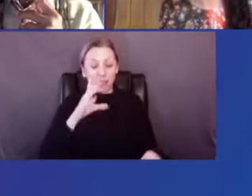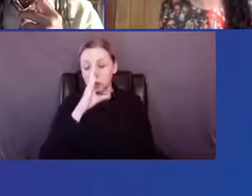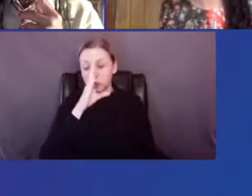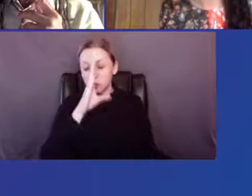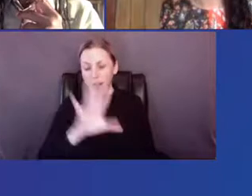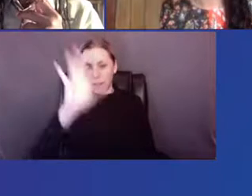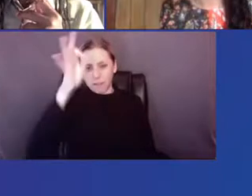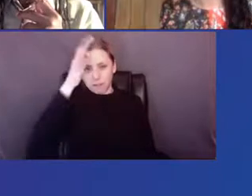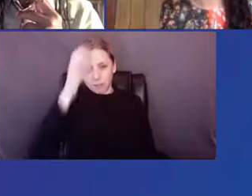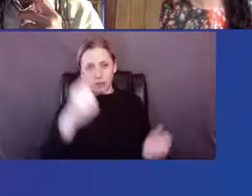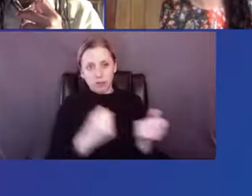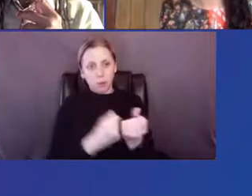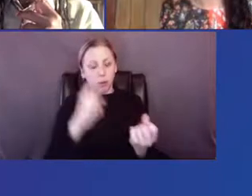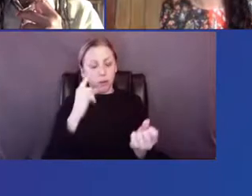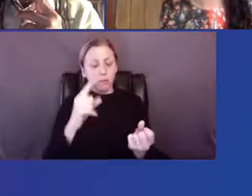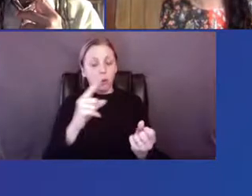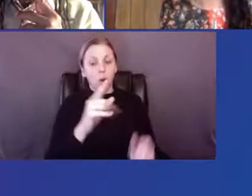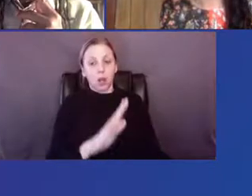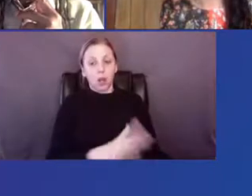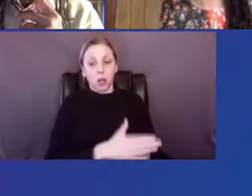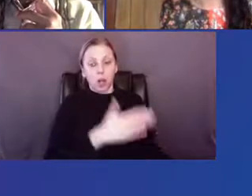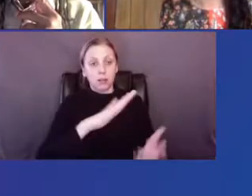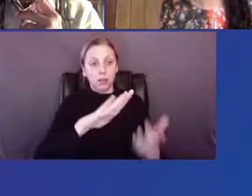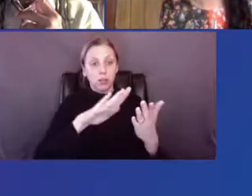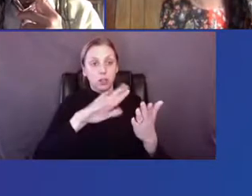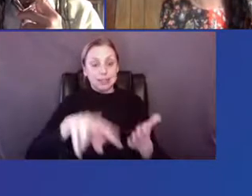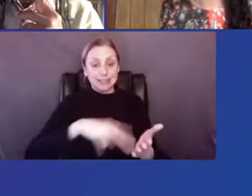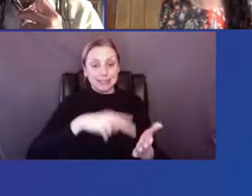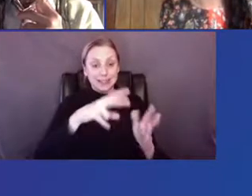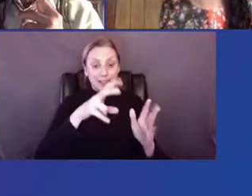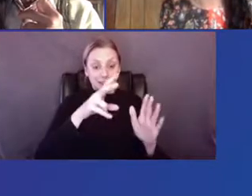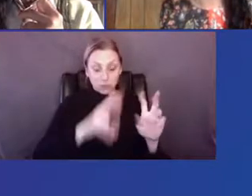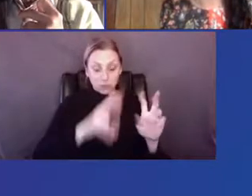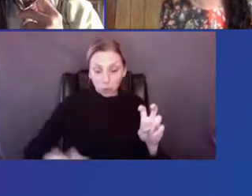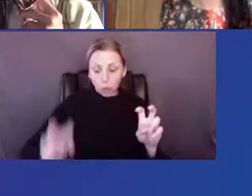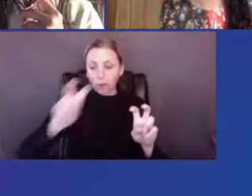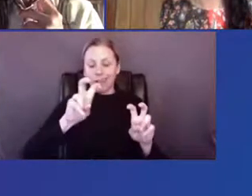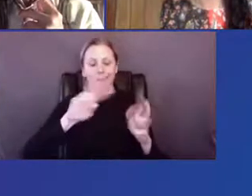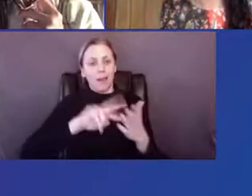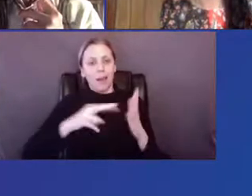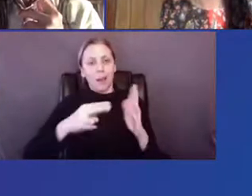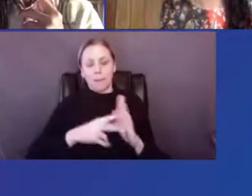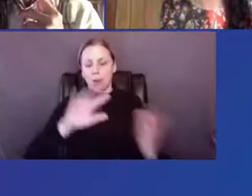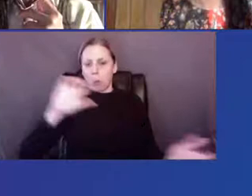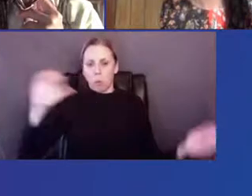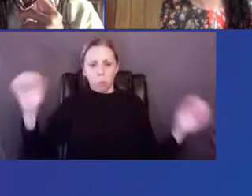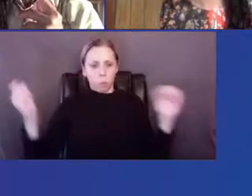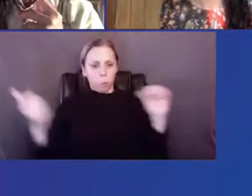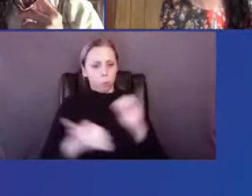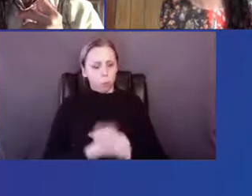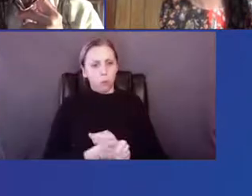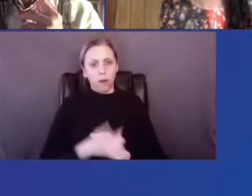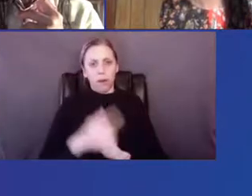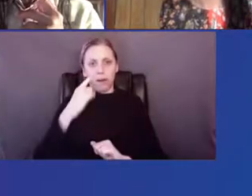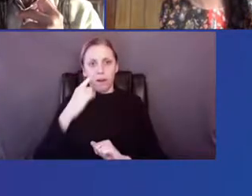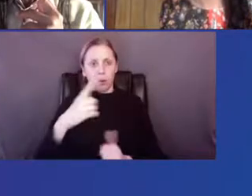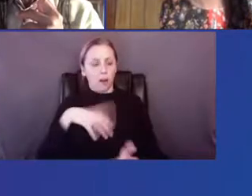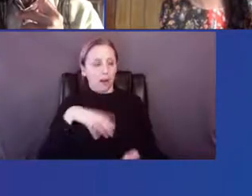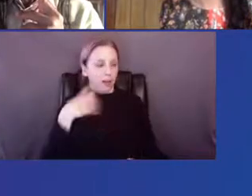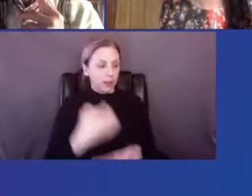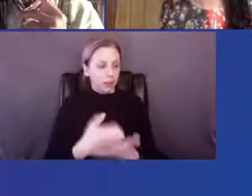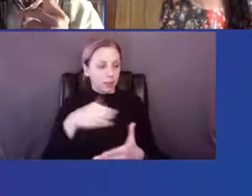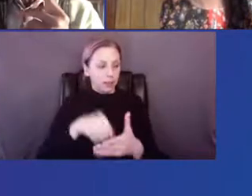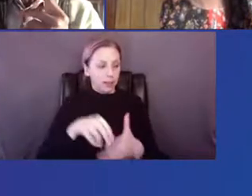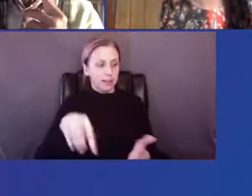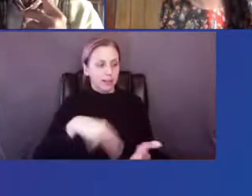concert dance touring was such a huge economic shift in the dance field that I think my generation and others inherited this